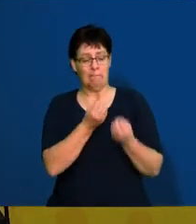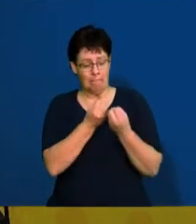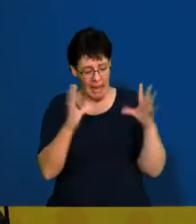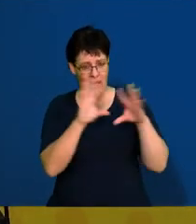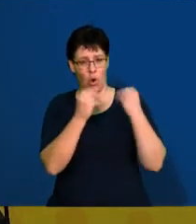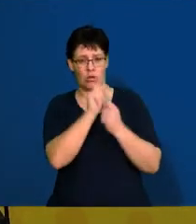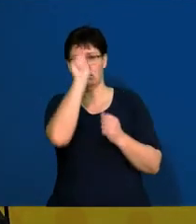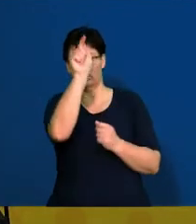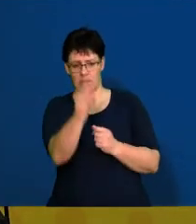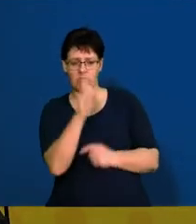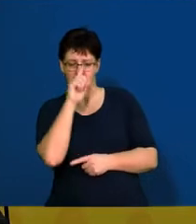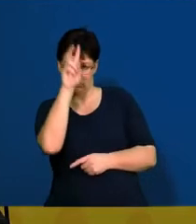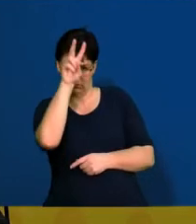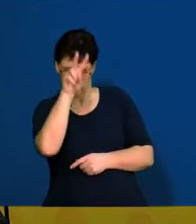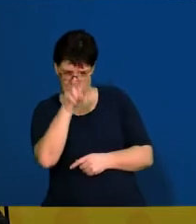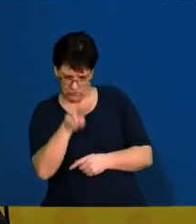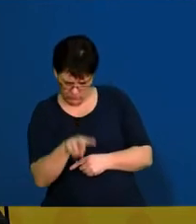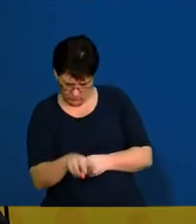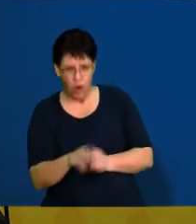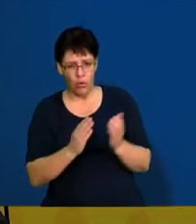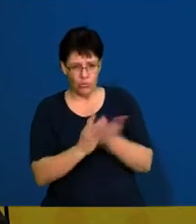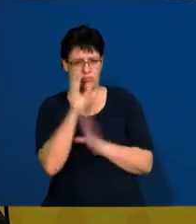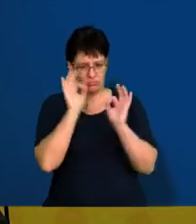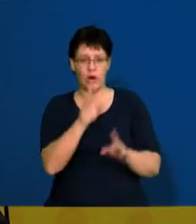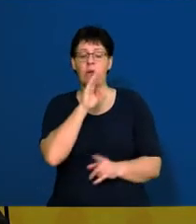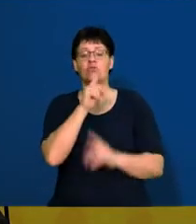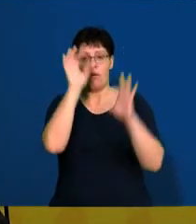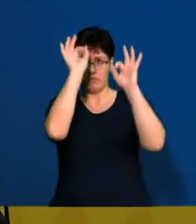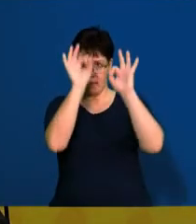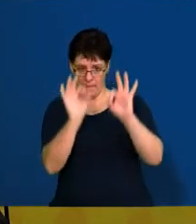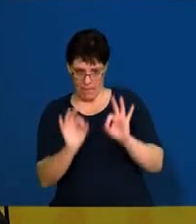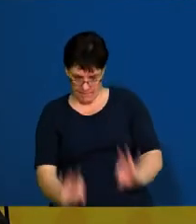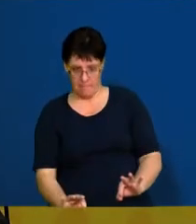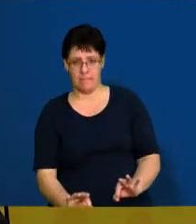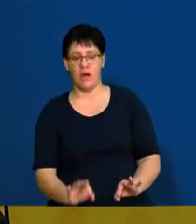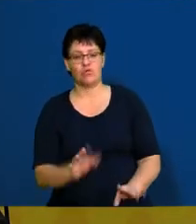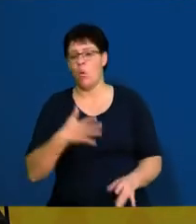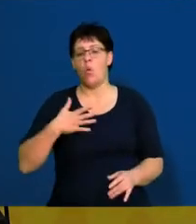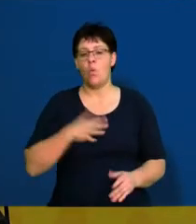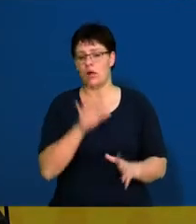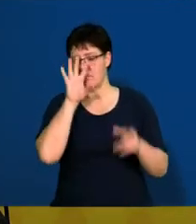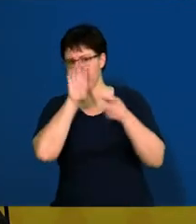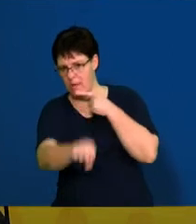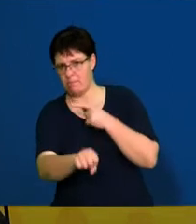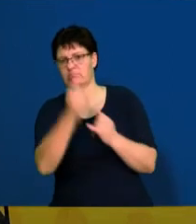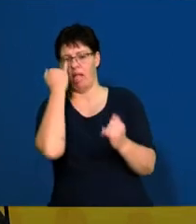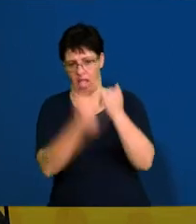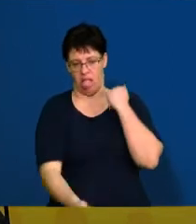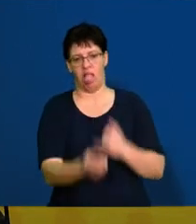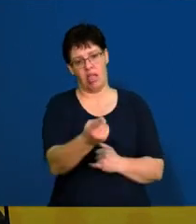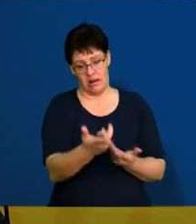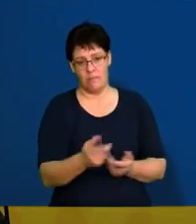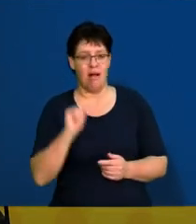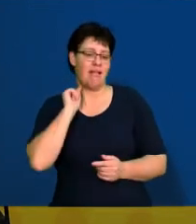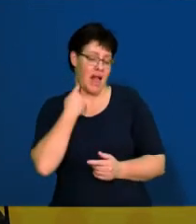a lot of organisations that will go through your CV to make sure that everything's correct and you don't want to be found where